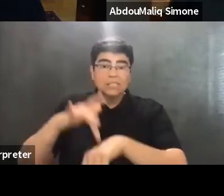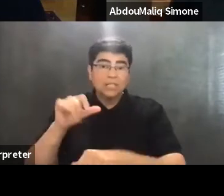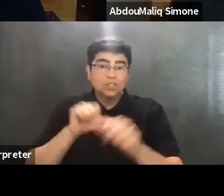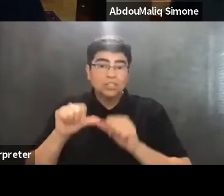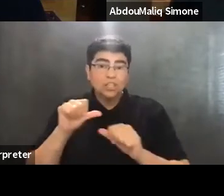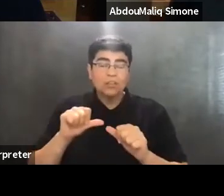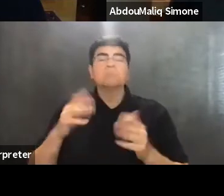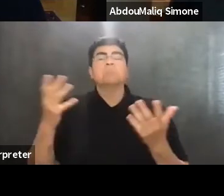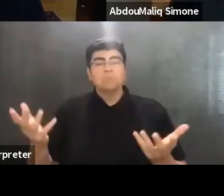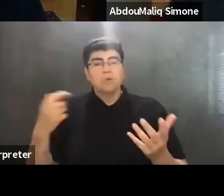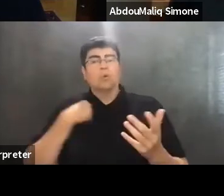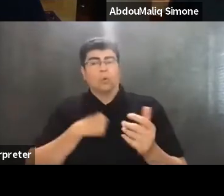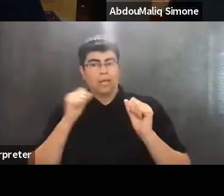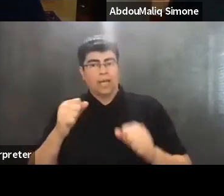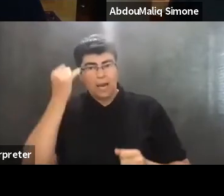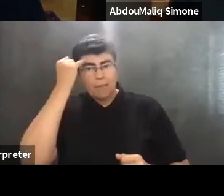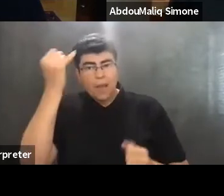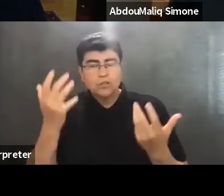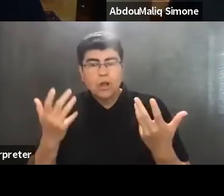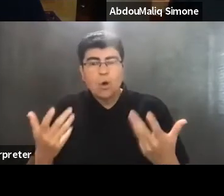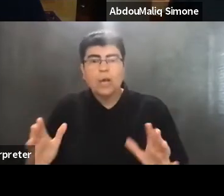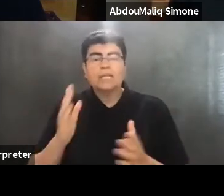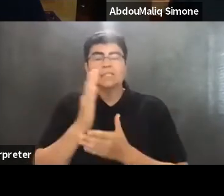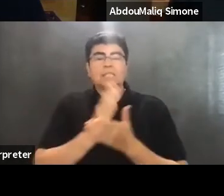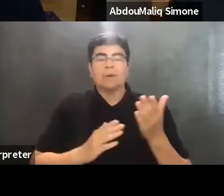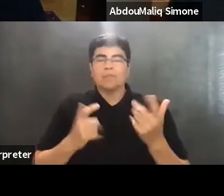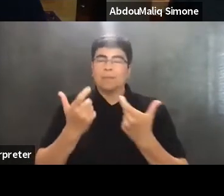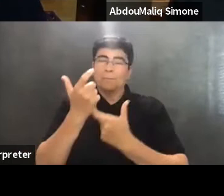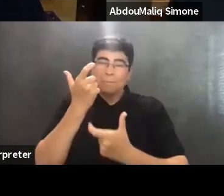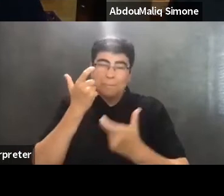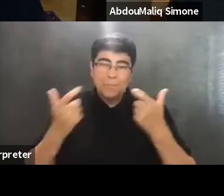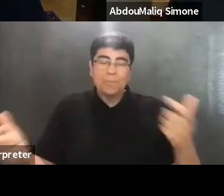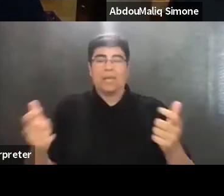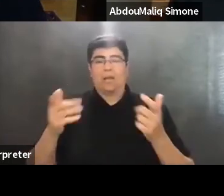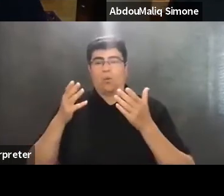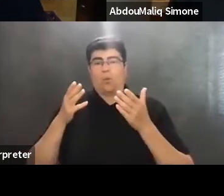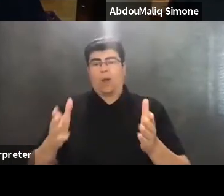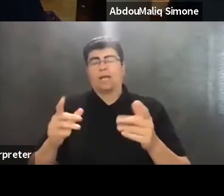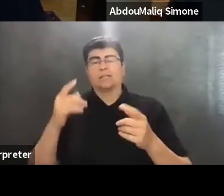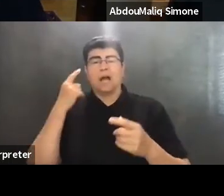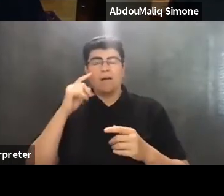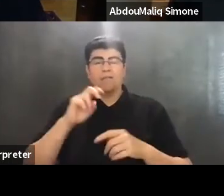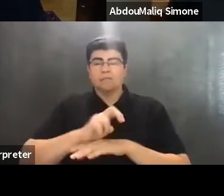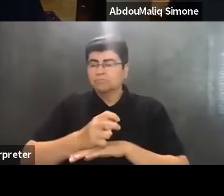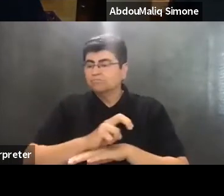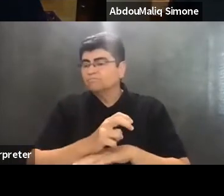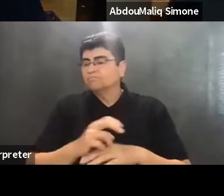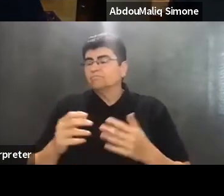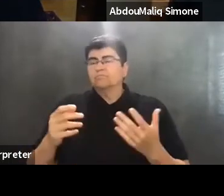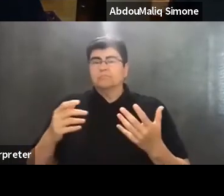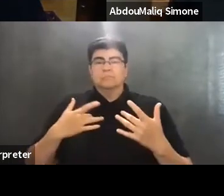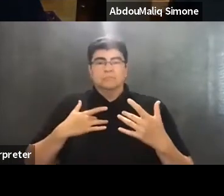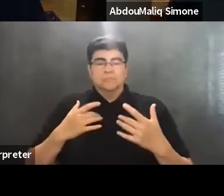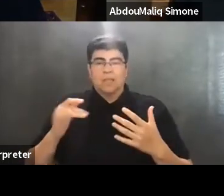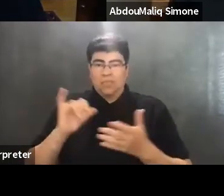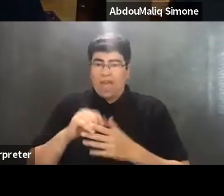we can imagine already some of the big waves of restlessness that I know